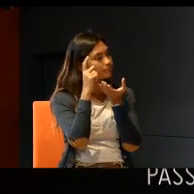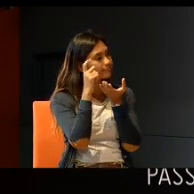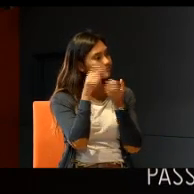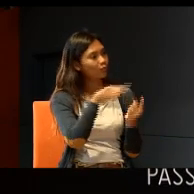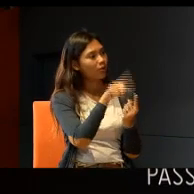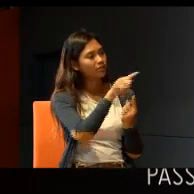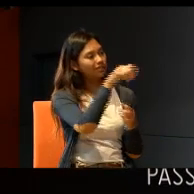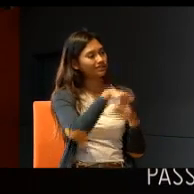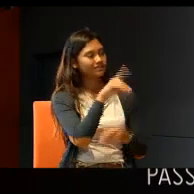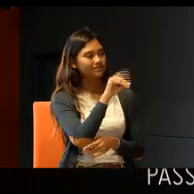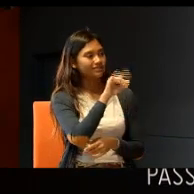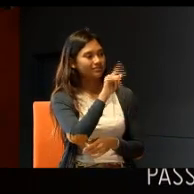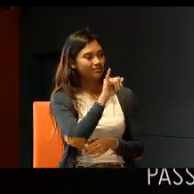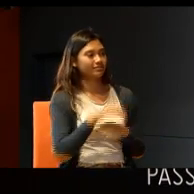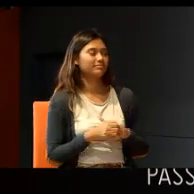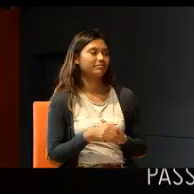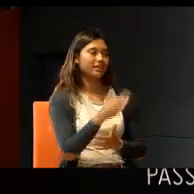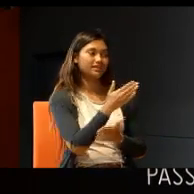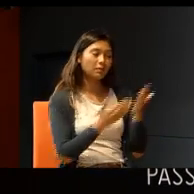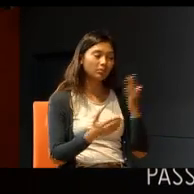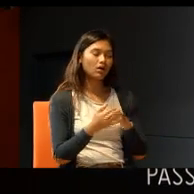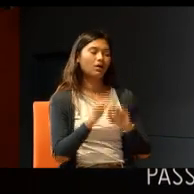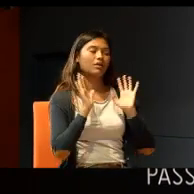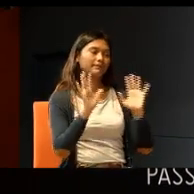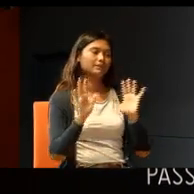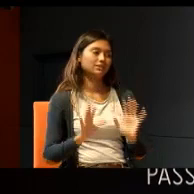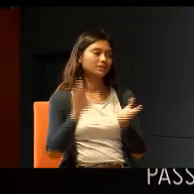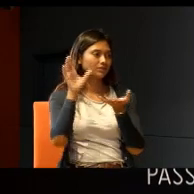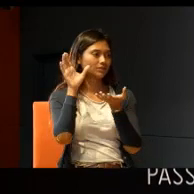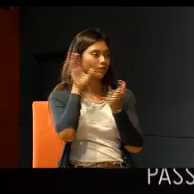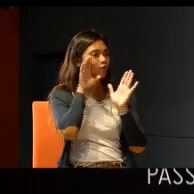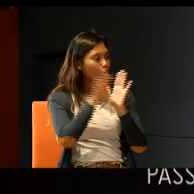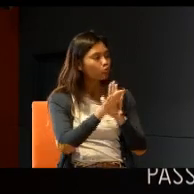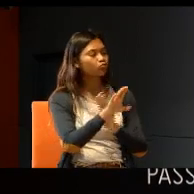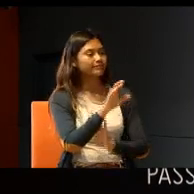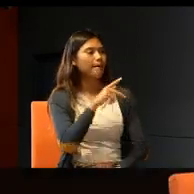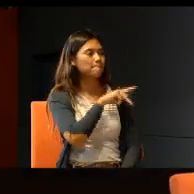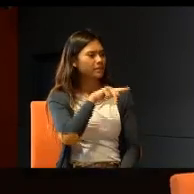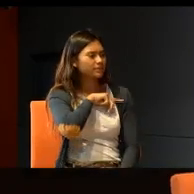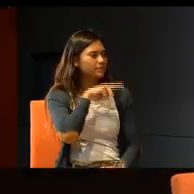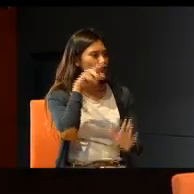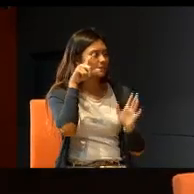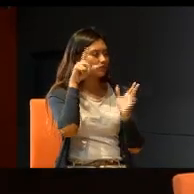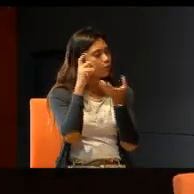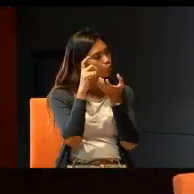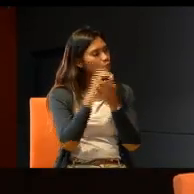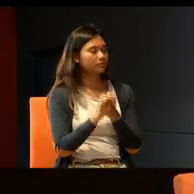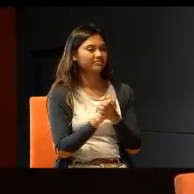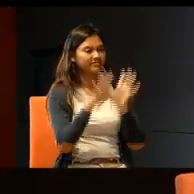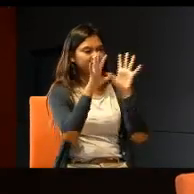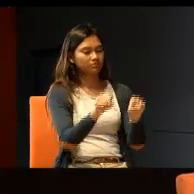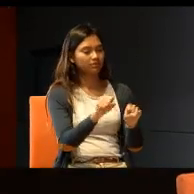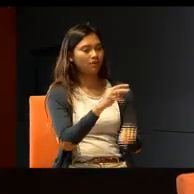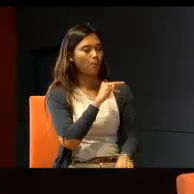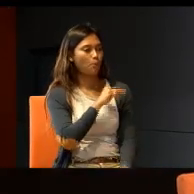when he was in Delhi. And some of them are fantastic photographs, very personal, and they capture the